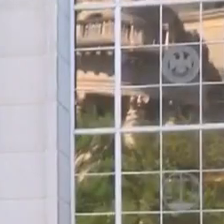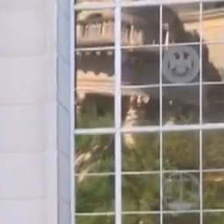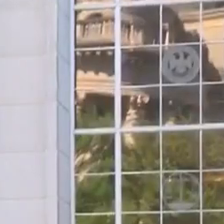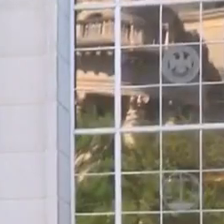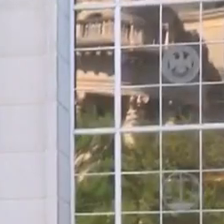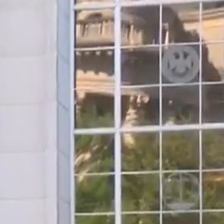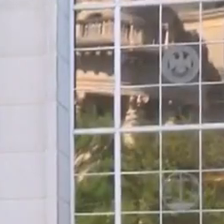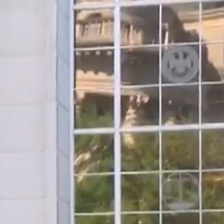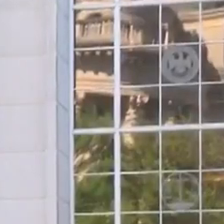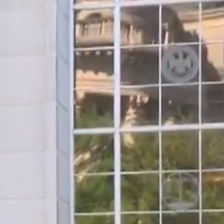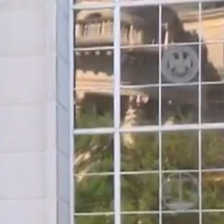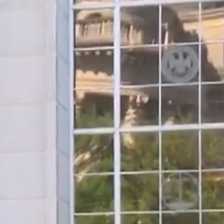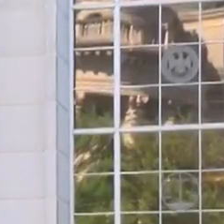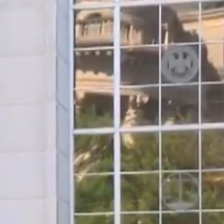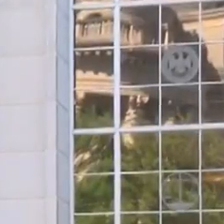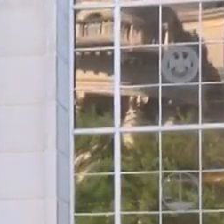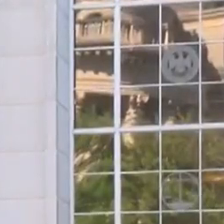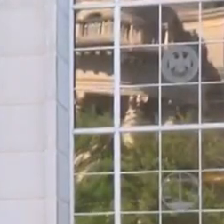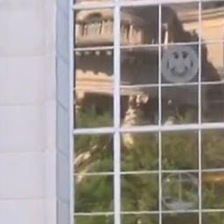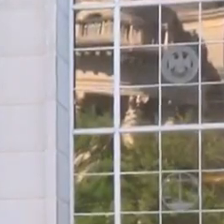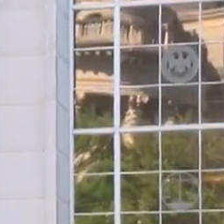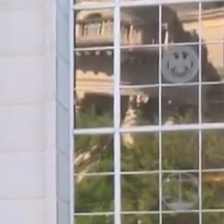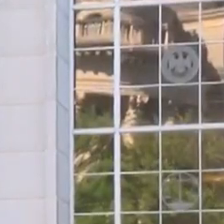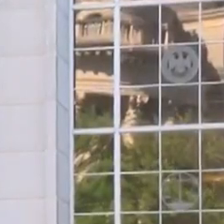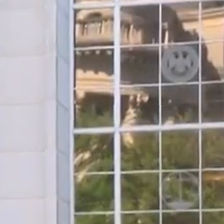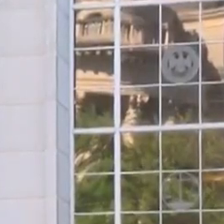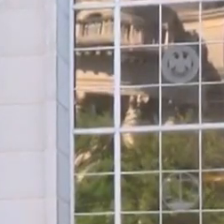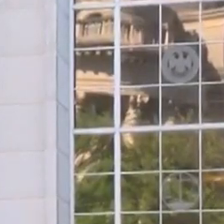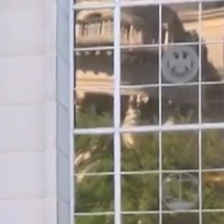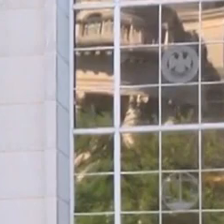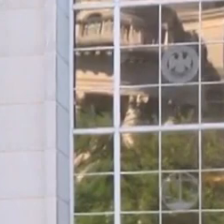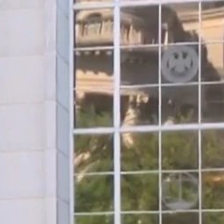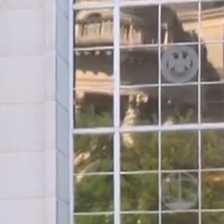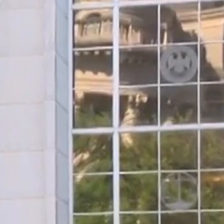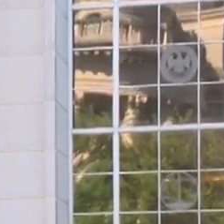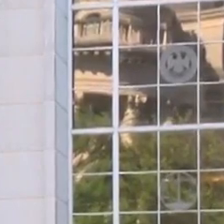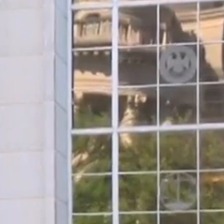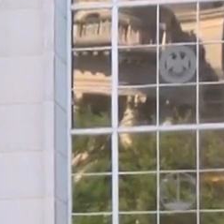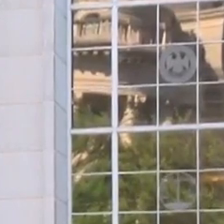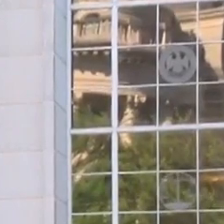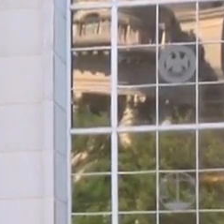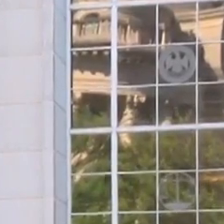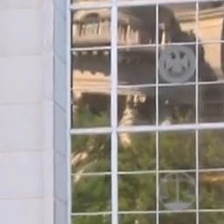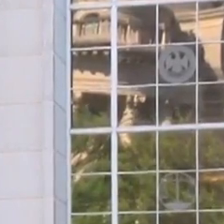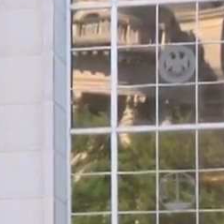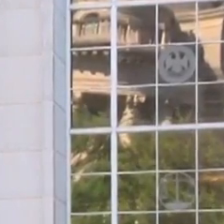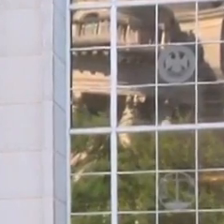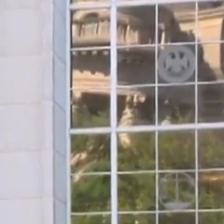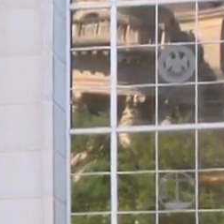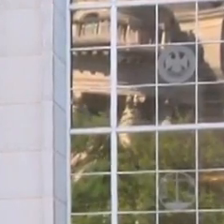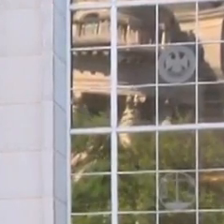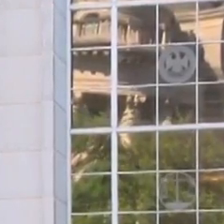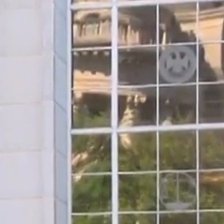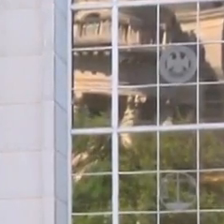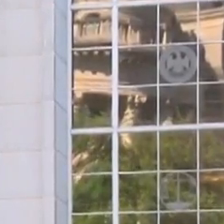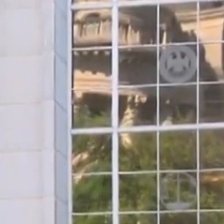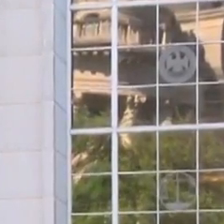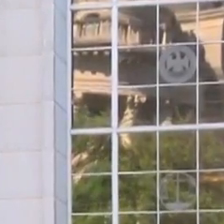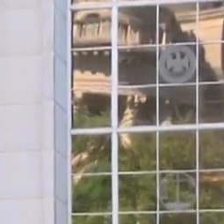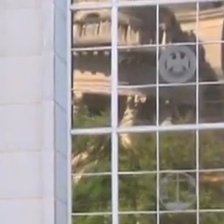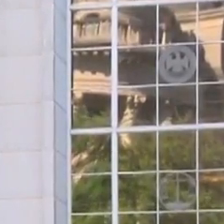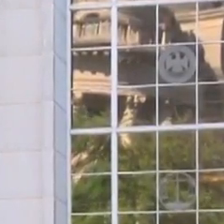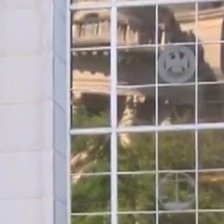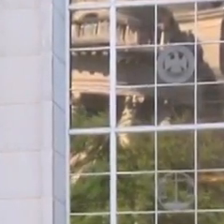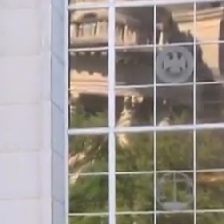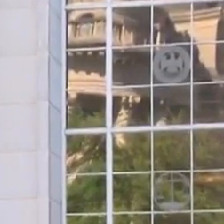partners for child care services for essential workers. You can visit their website at mdhs.ms.gov.